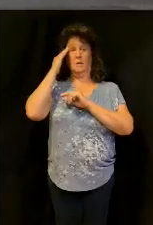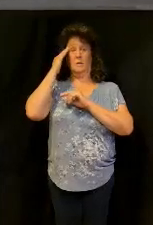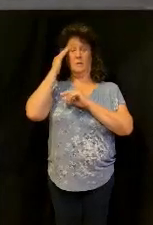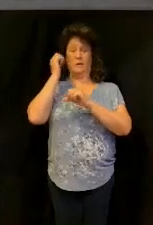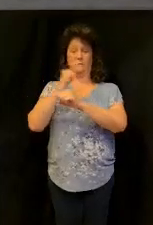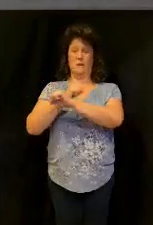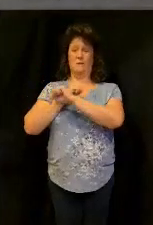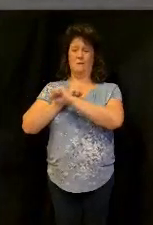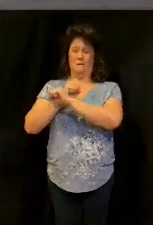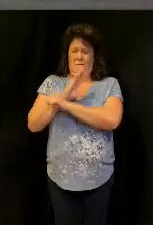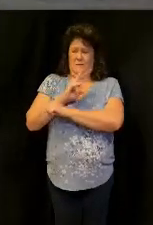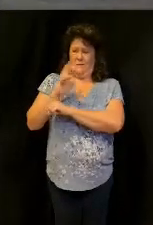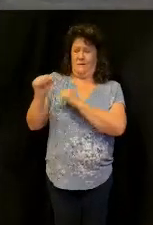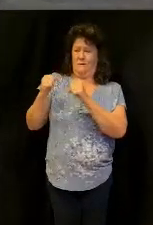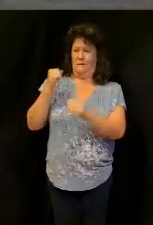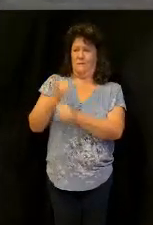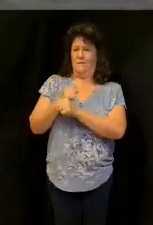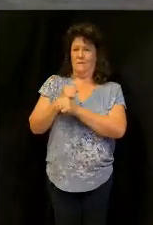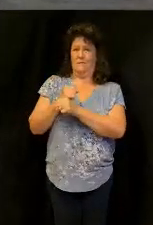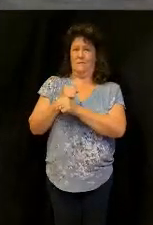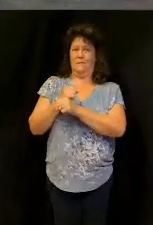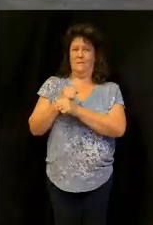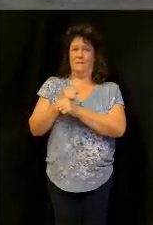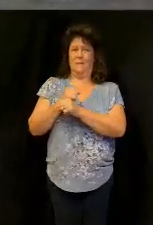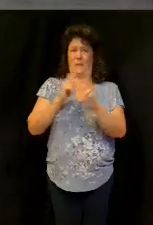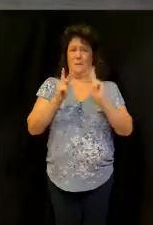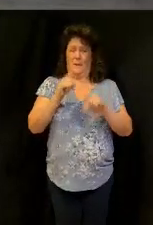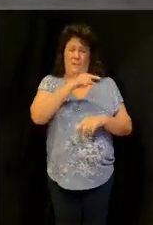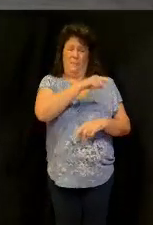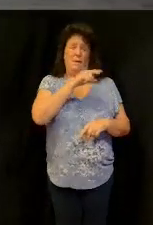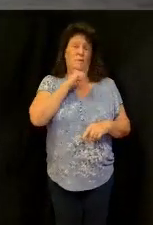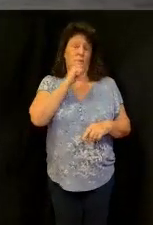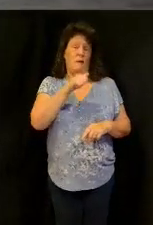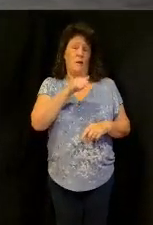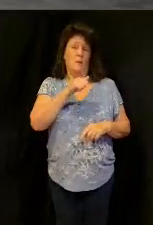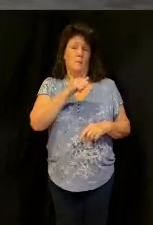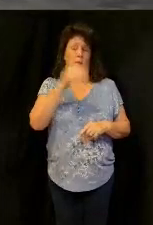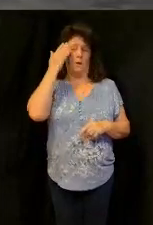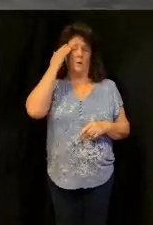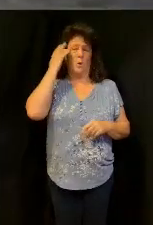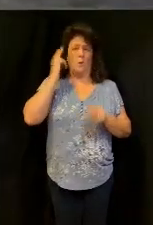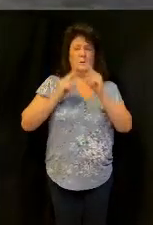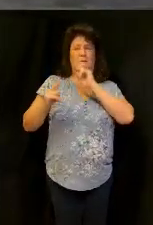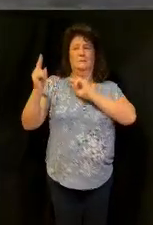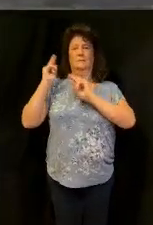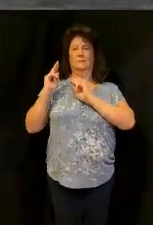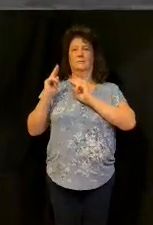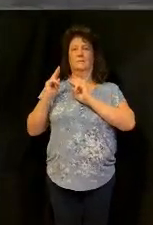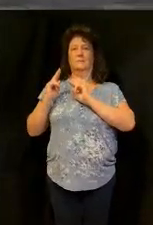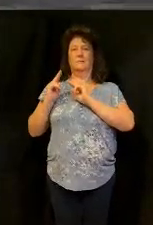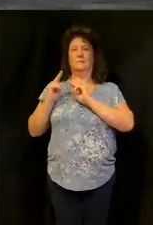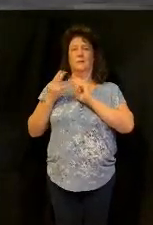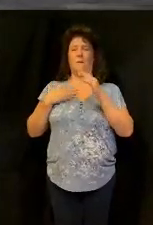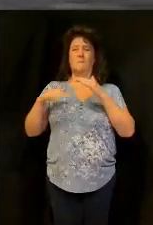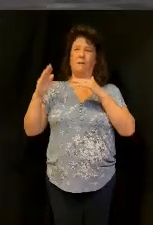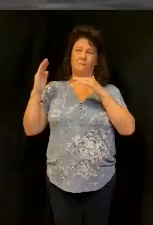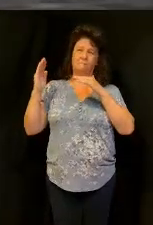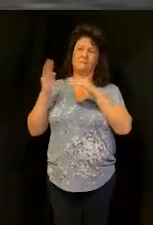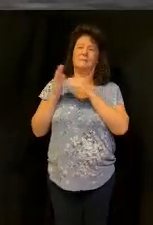captivity for 70 years these people here weren't but they knew all about their fathers one of the top eight deities in the